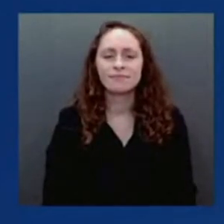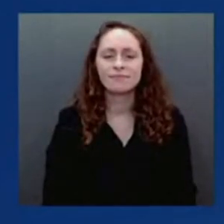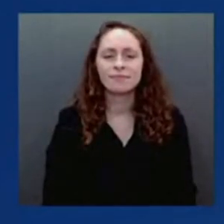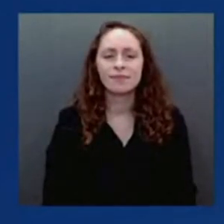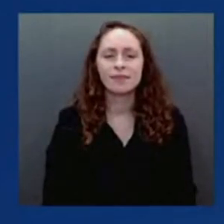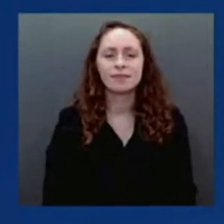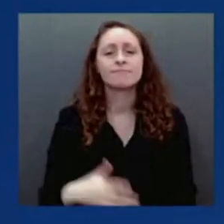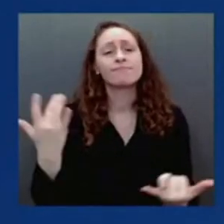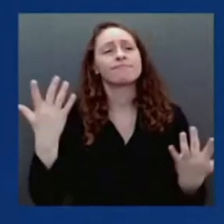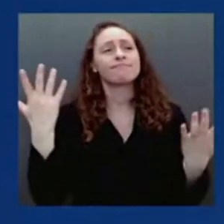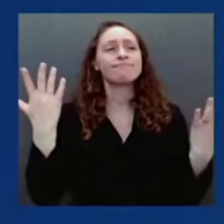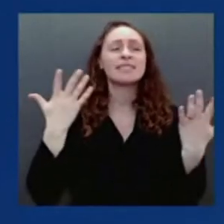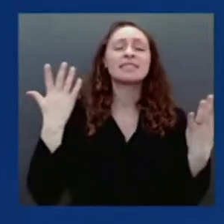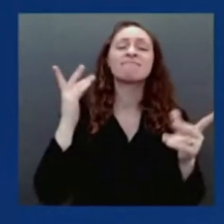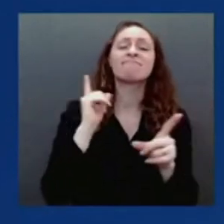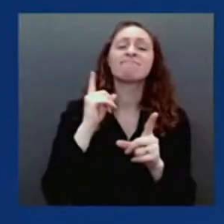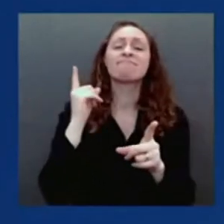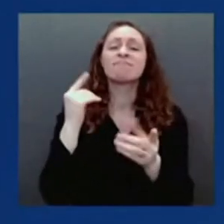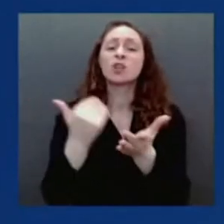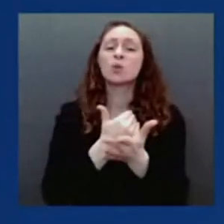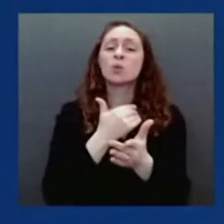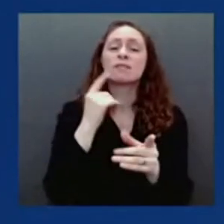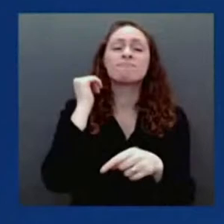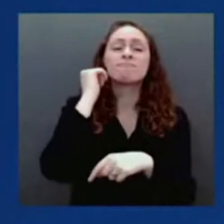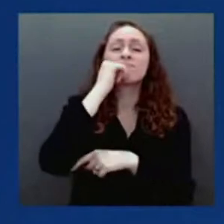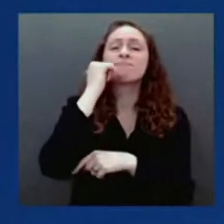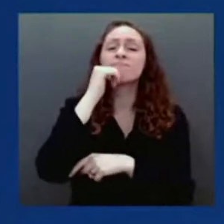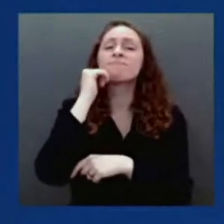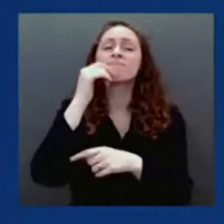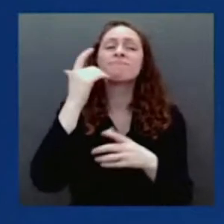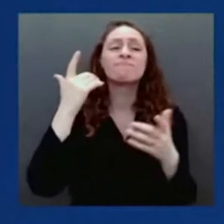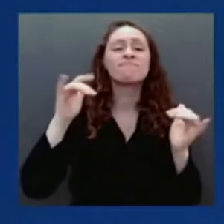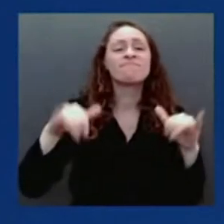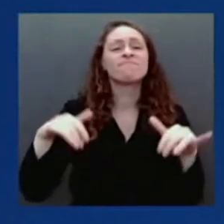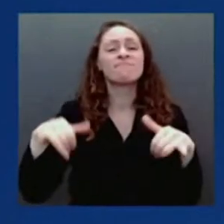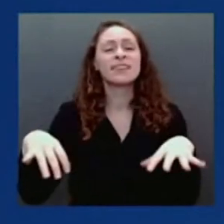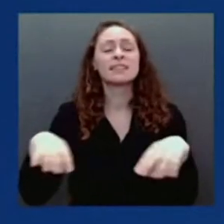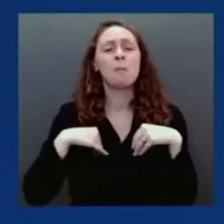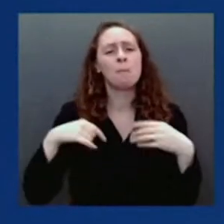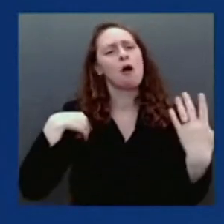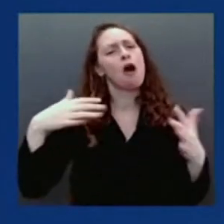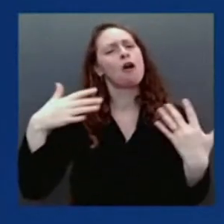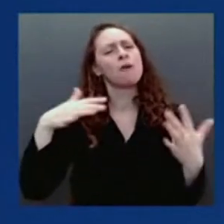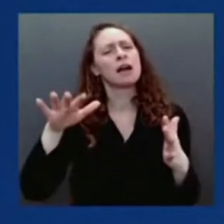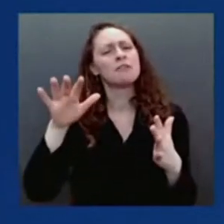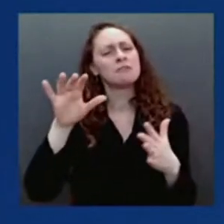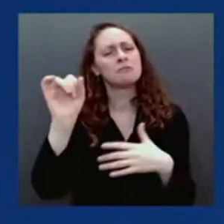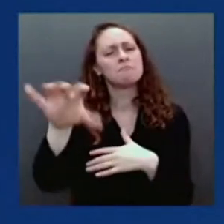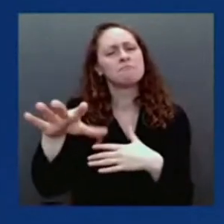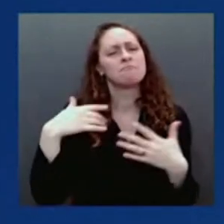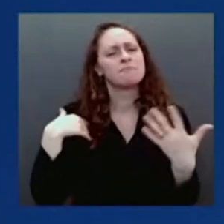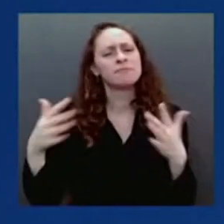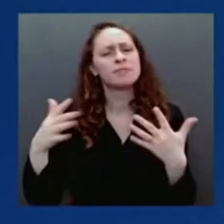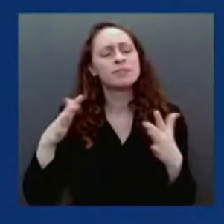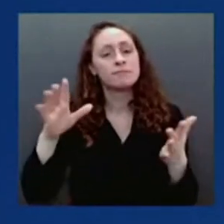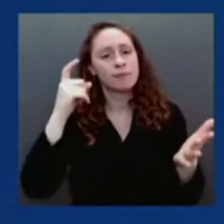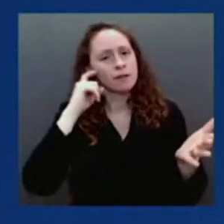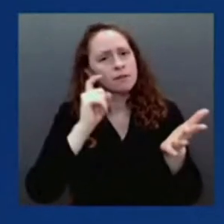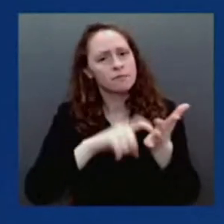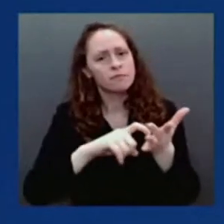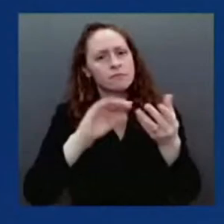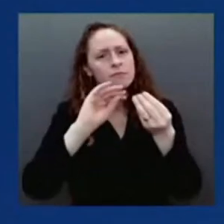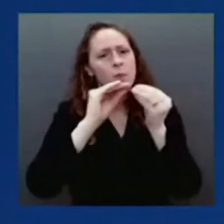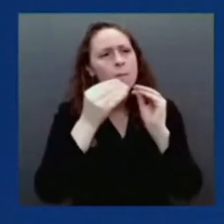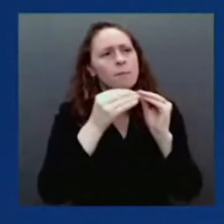question. We want to make it low enough so that it doesn't disrupt our capability to function in society in a relatively